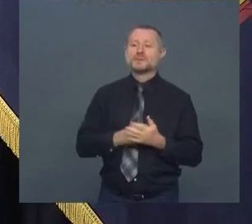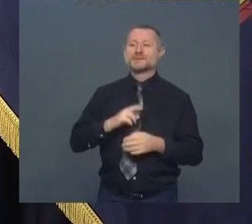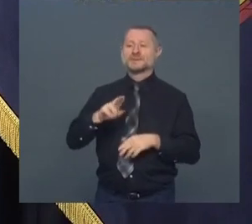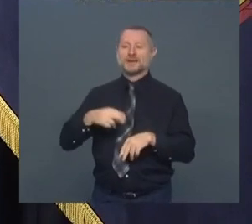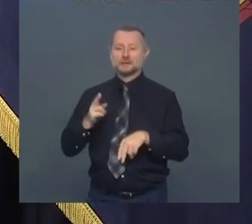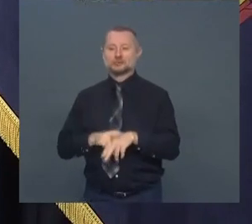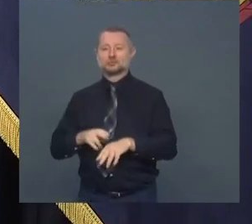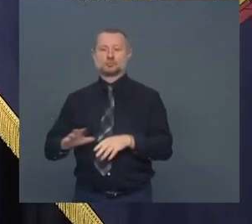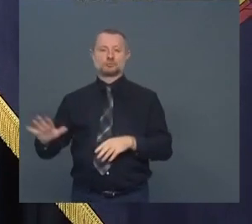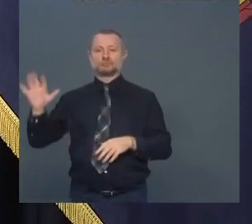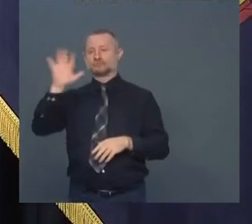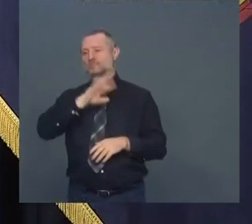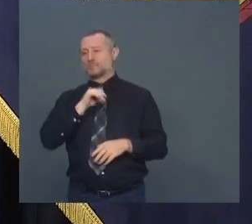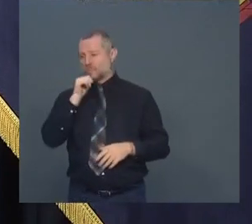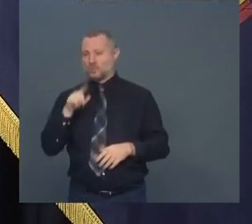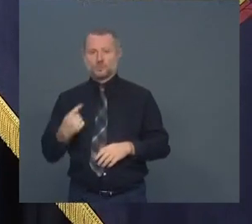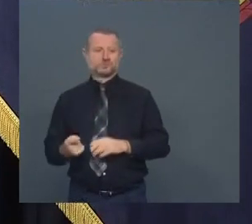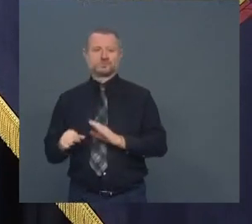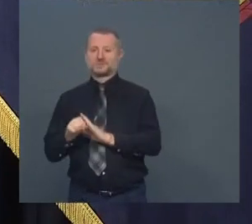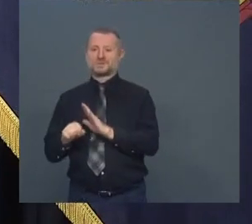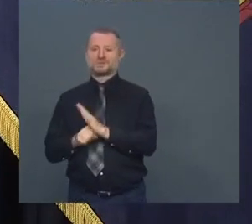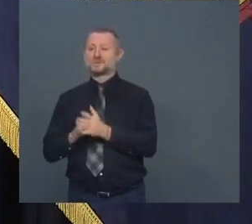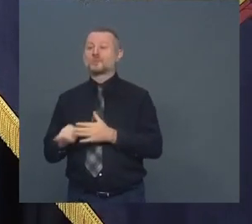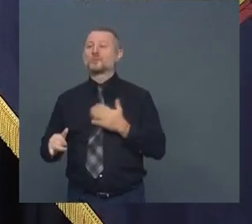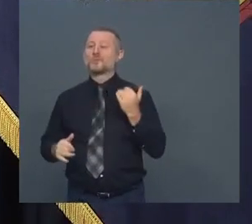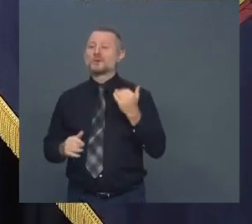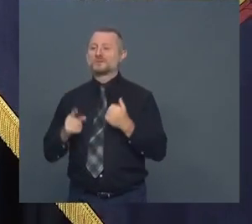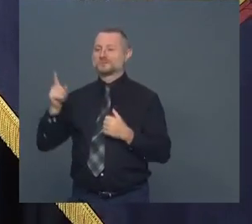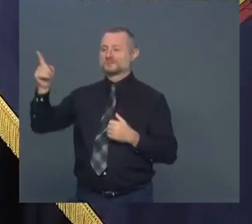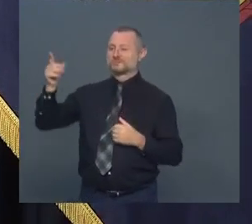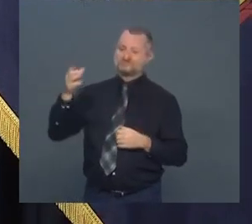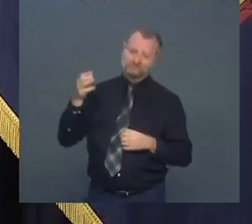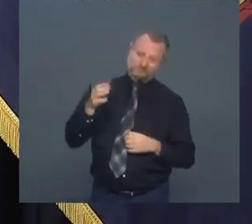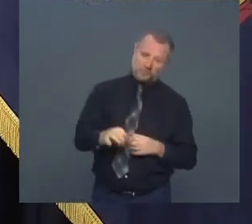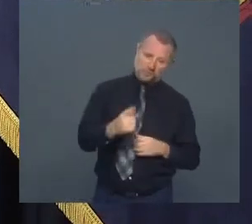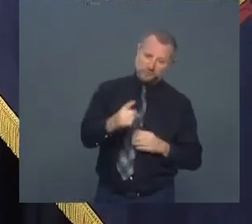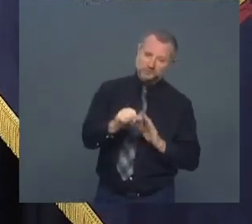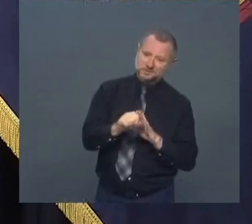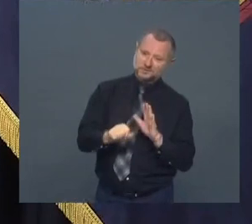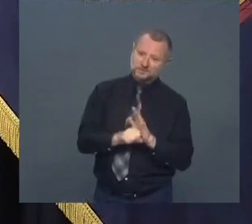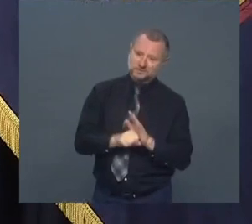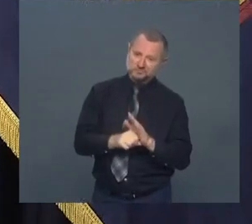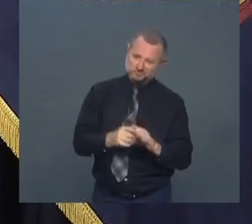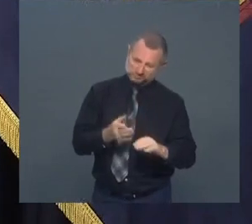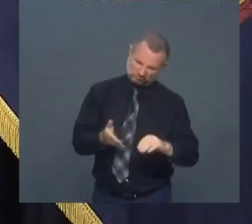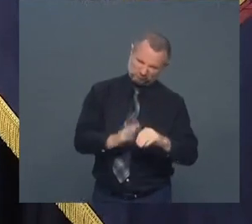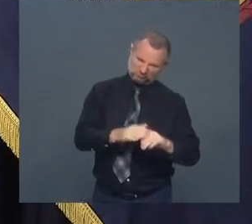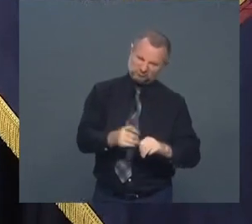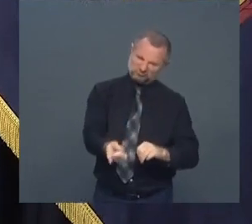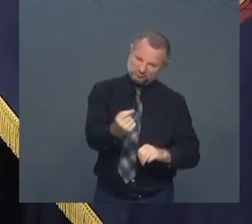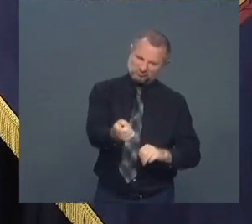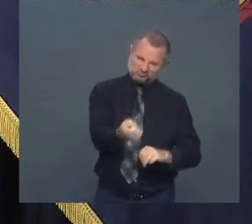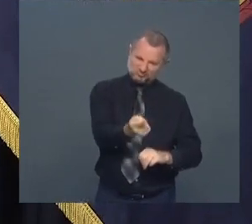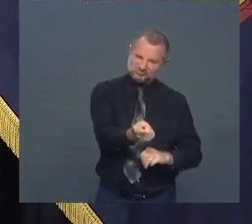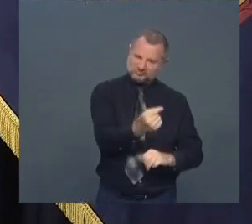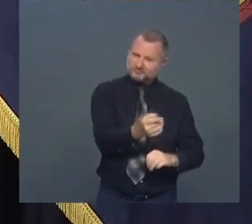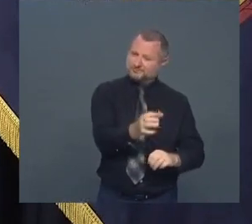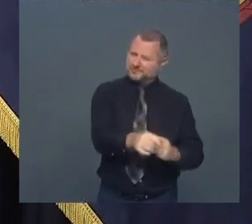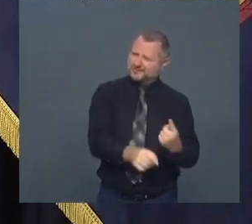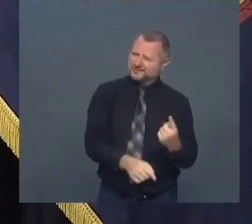Why would you make one state raise taxes and put itself at a competitive disadvantage